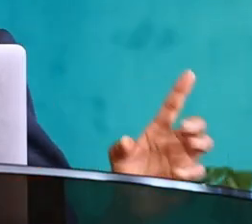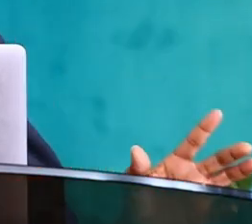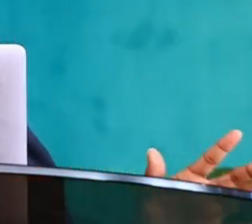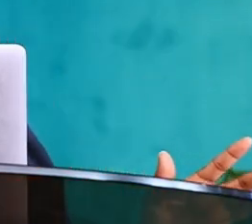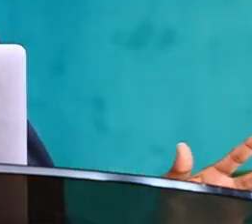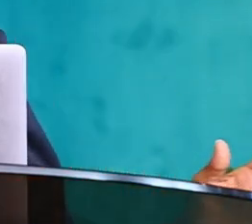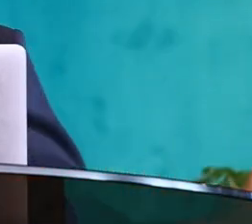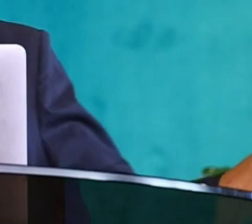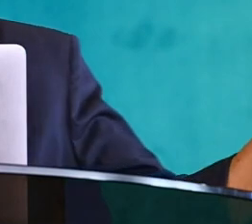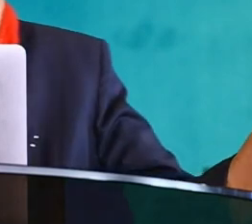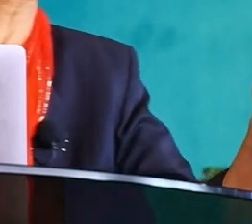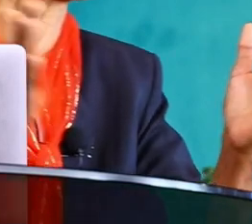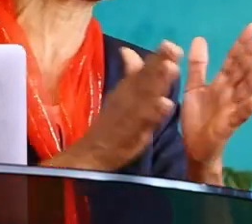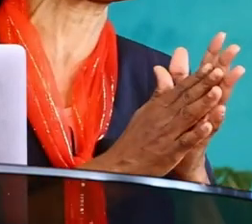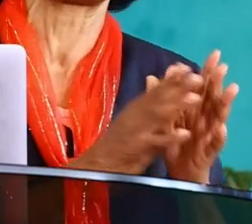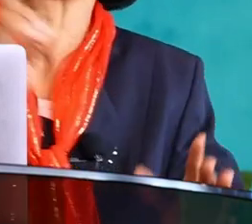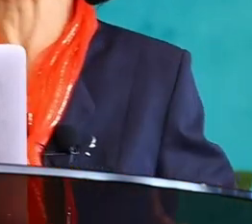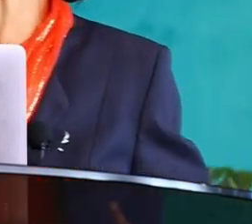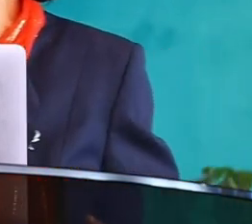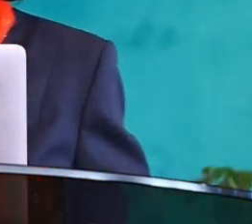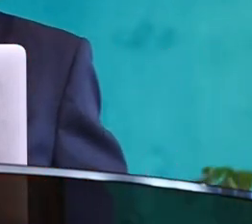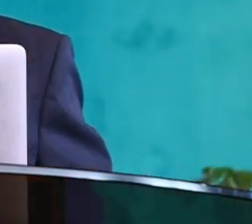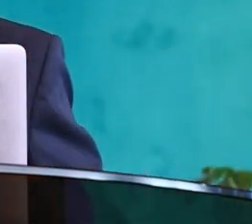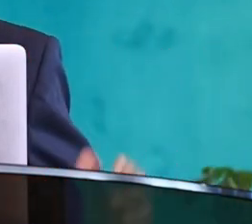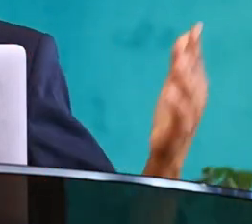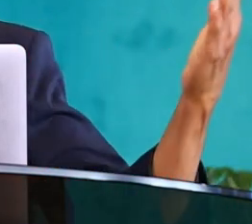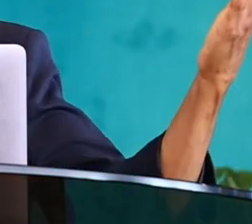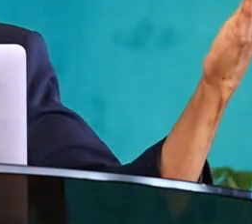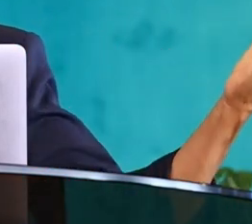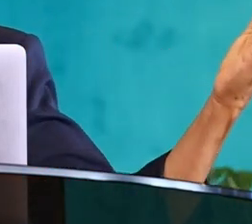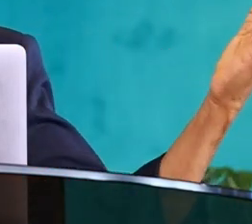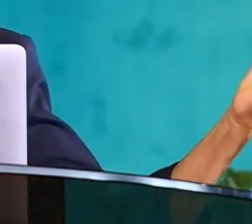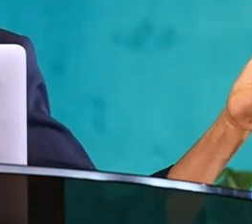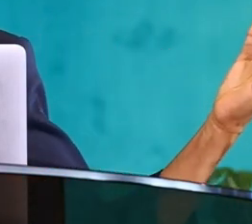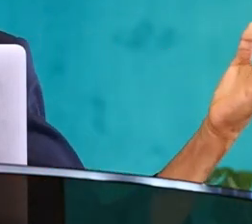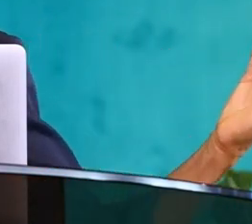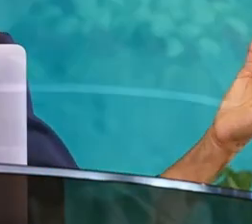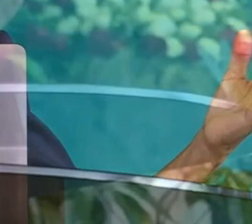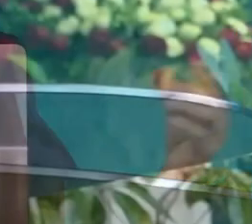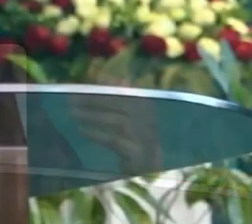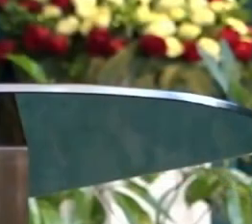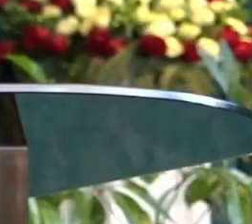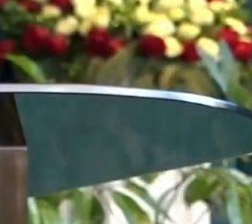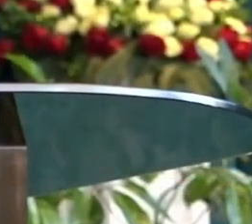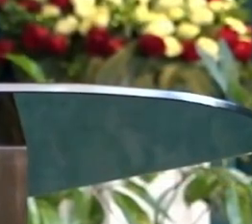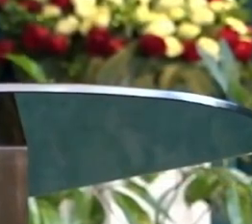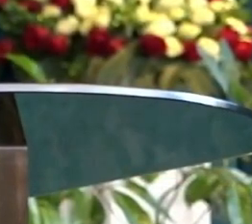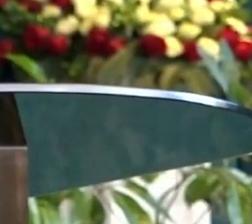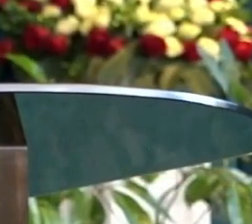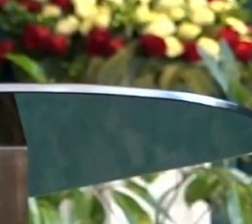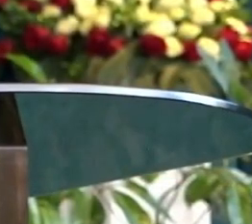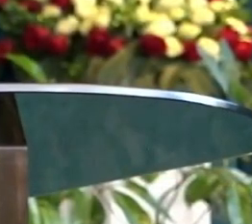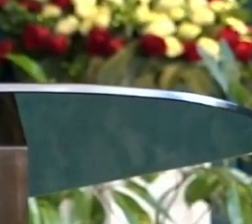and sons of God we are united for one purpose, to glorify our Lord, to praise